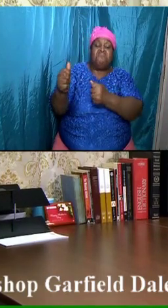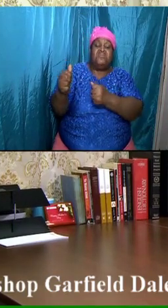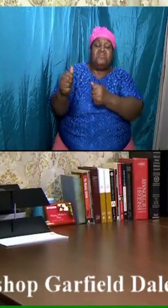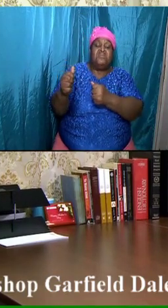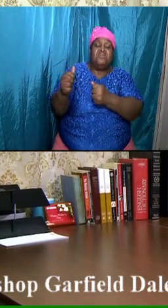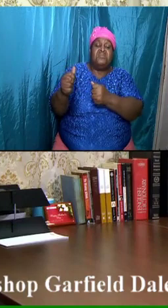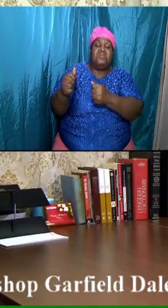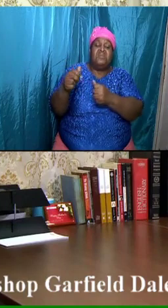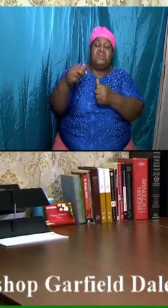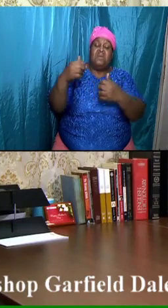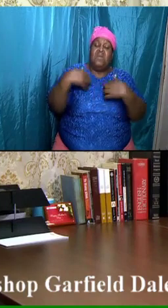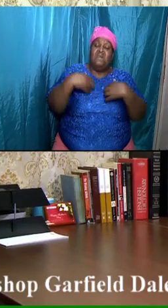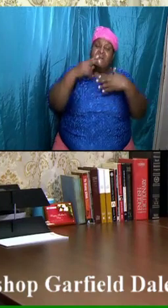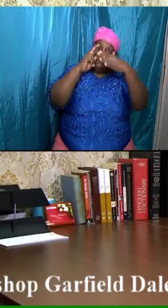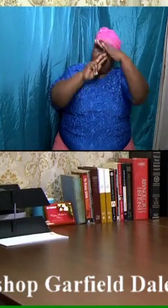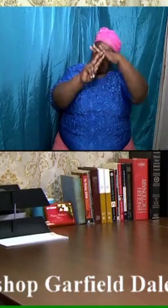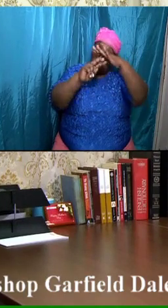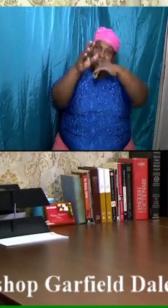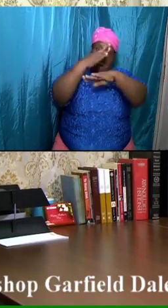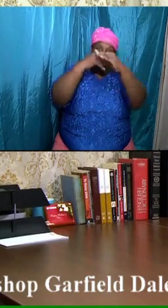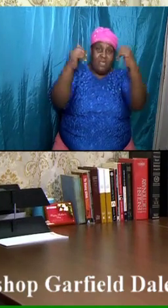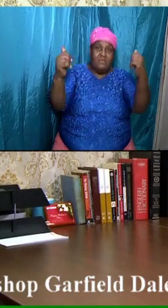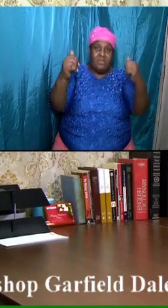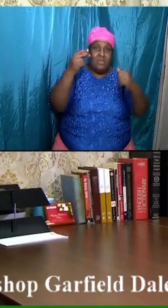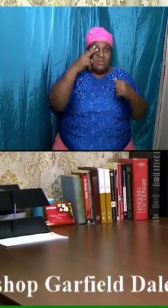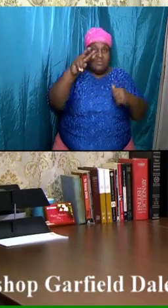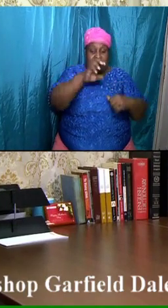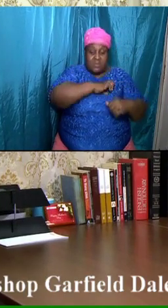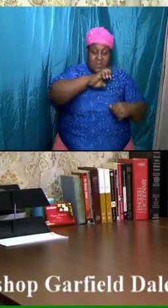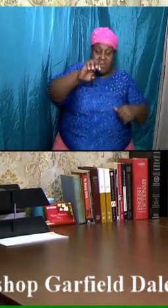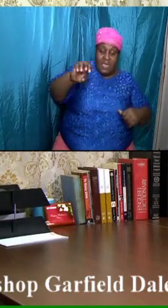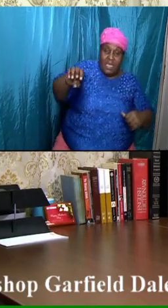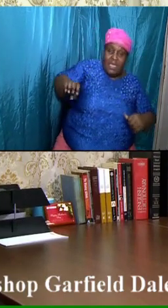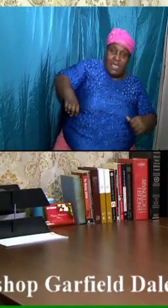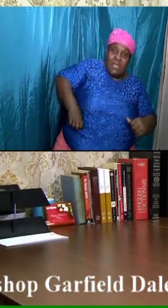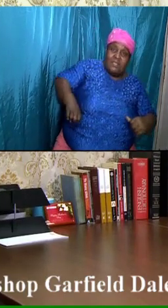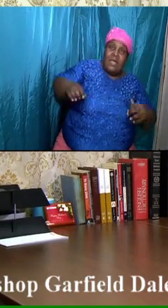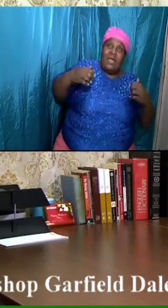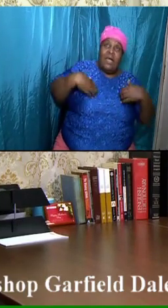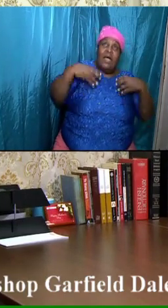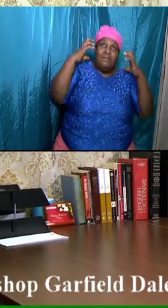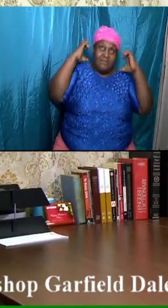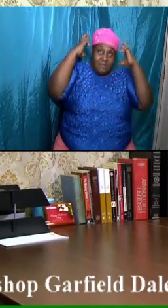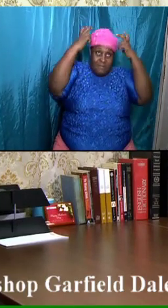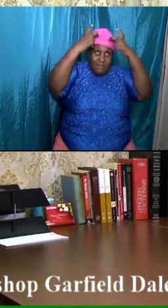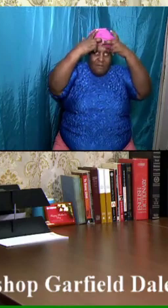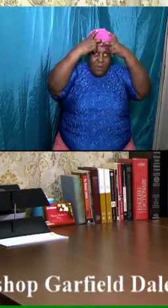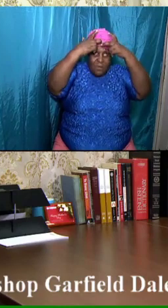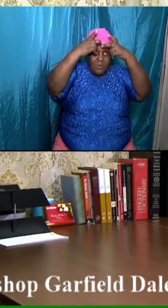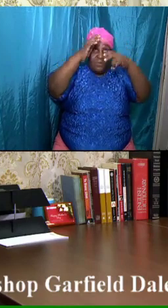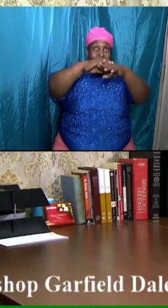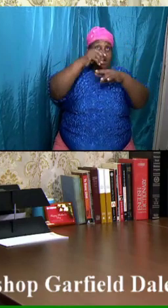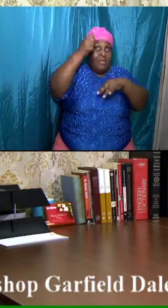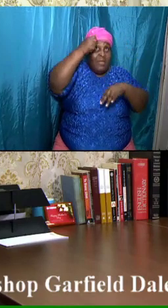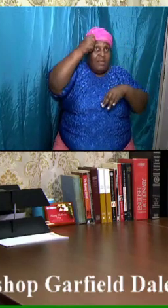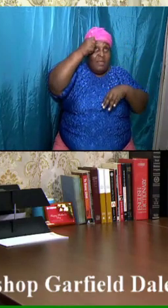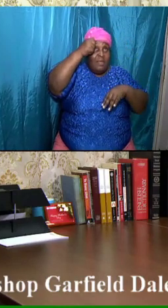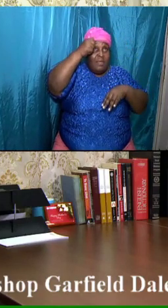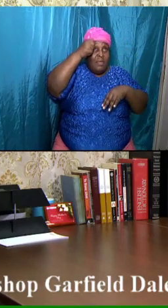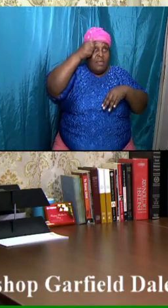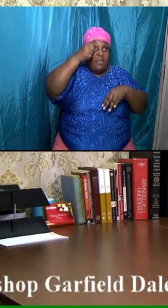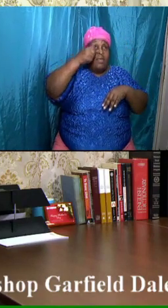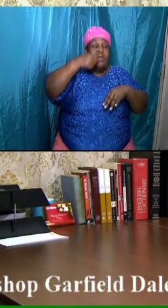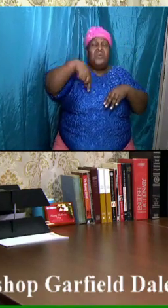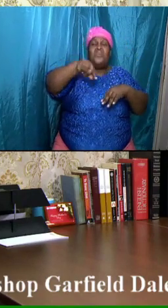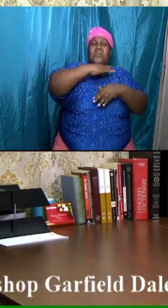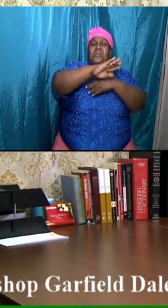saw some elders. And the elders had crowns on their heads. and we all accept